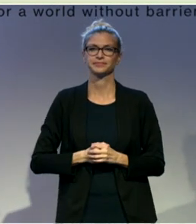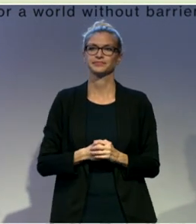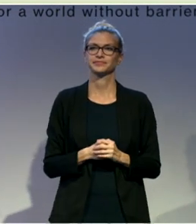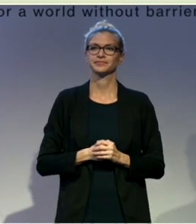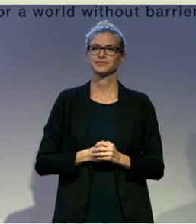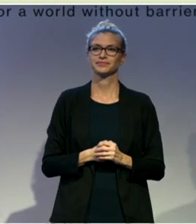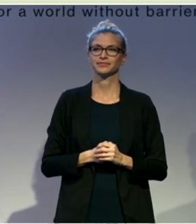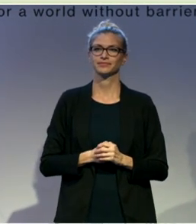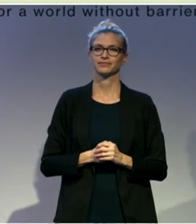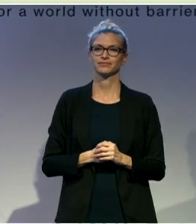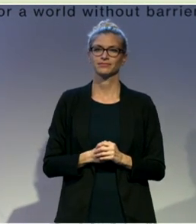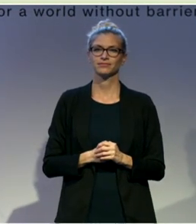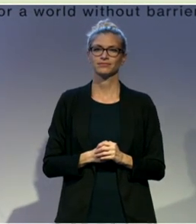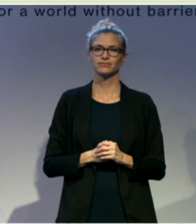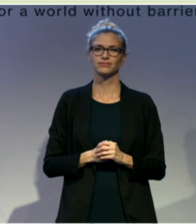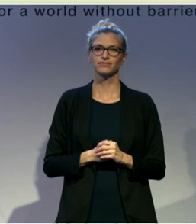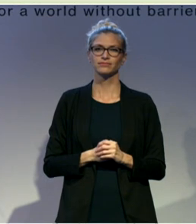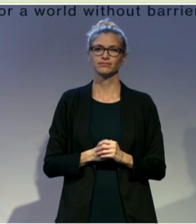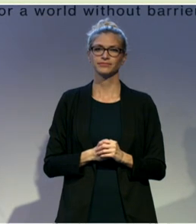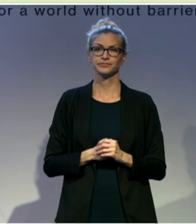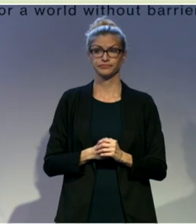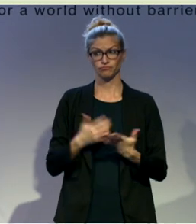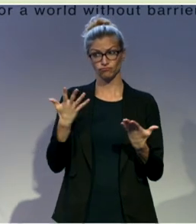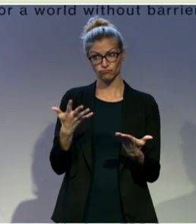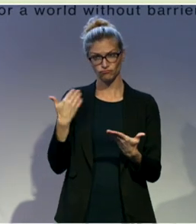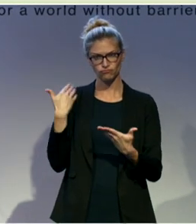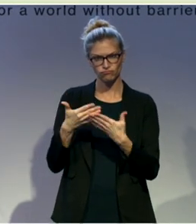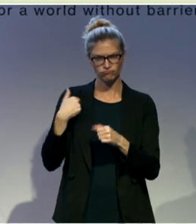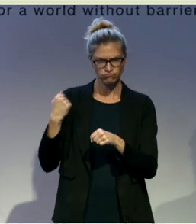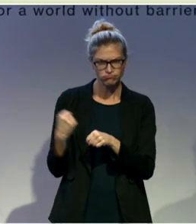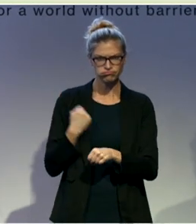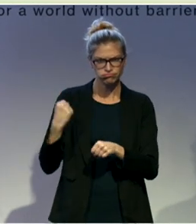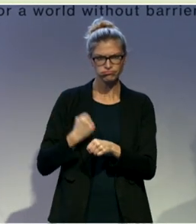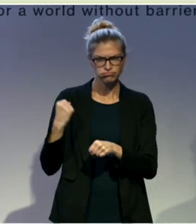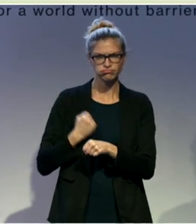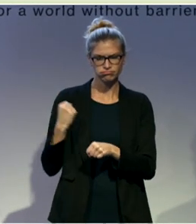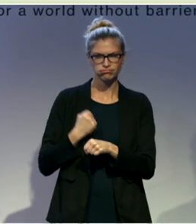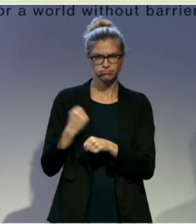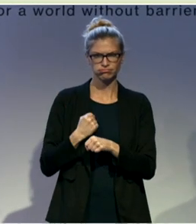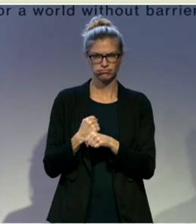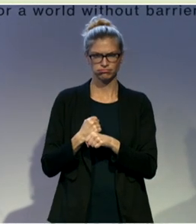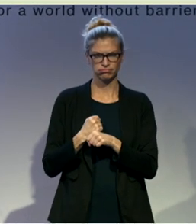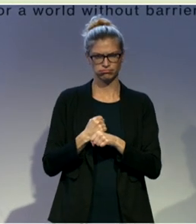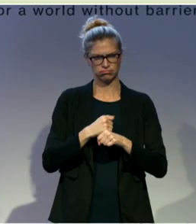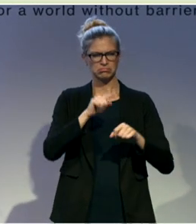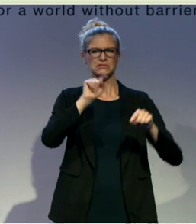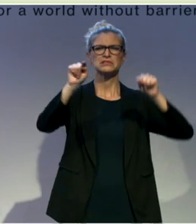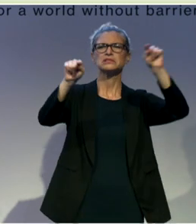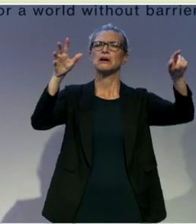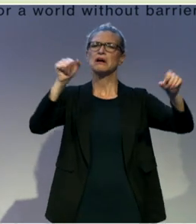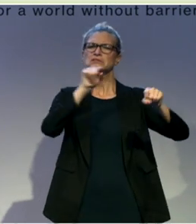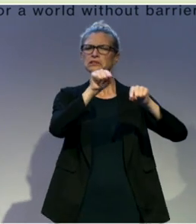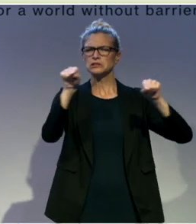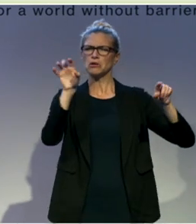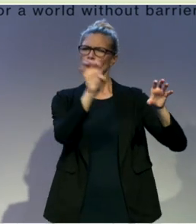So, we have done this and, but there are a lot of other centers in Europe, they also have done a little bit, but